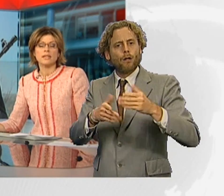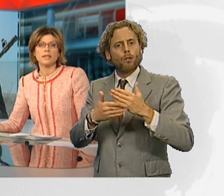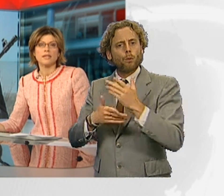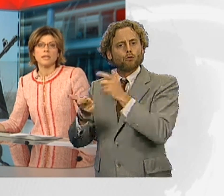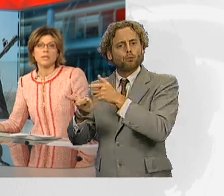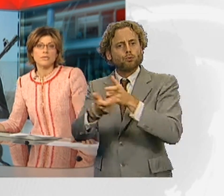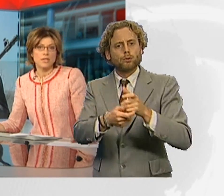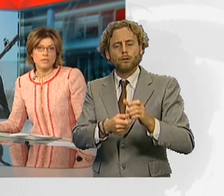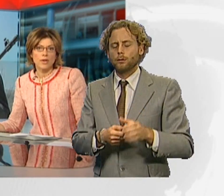today's other news, fierce fighting.